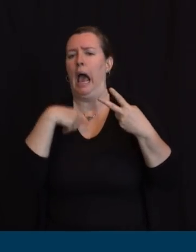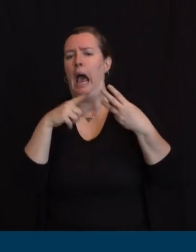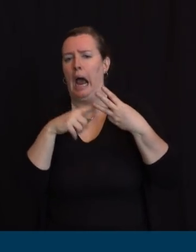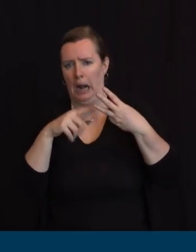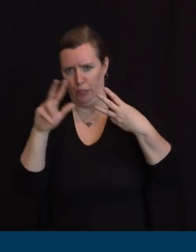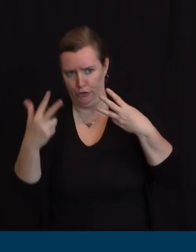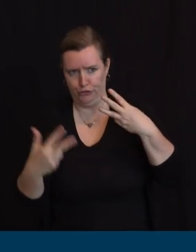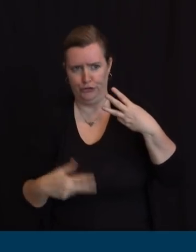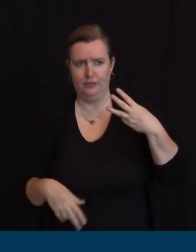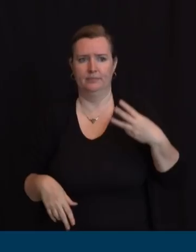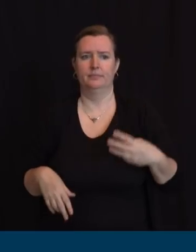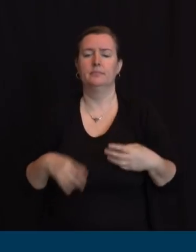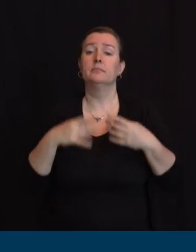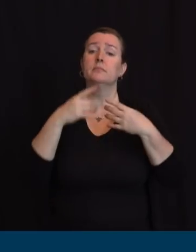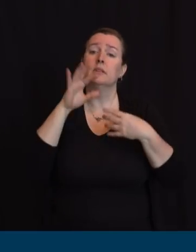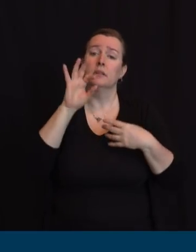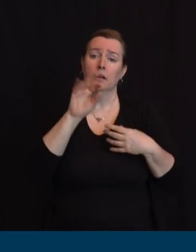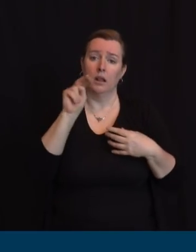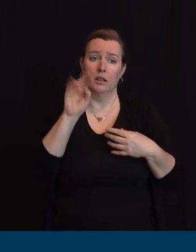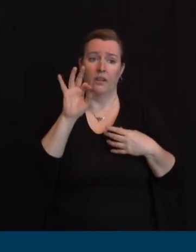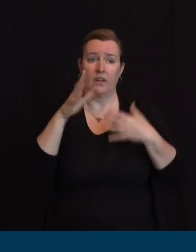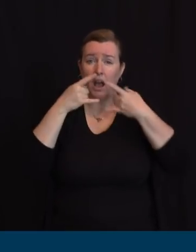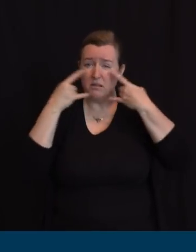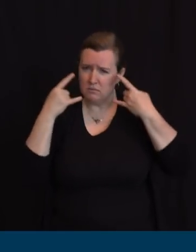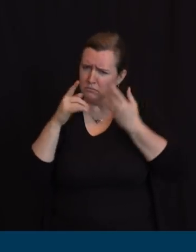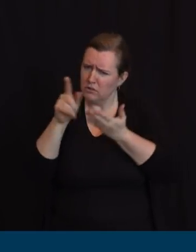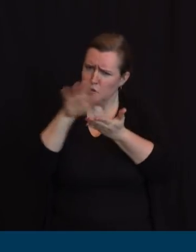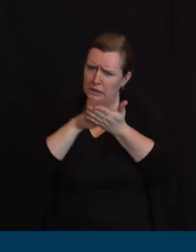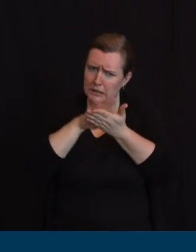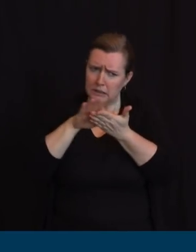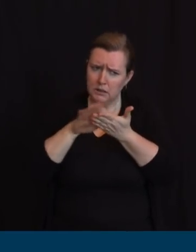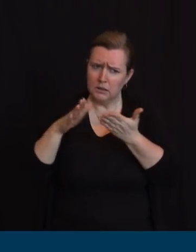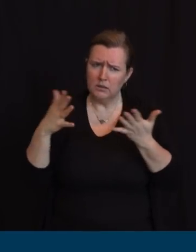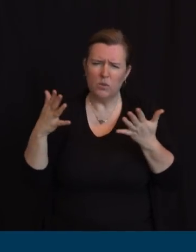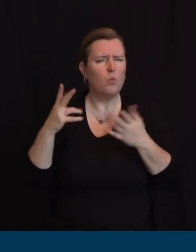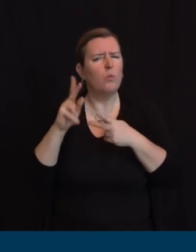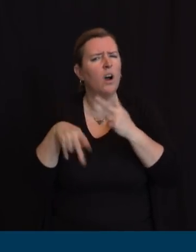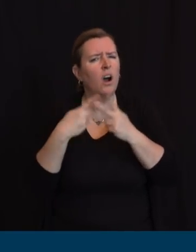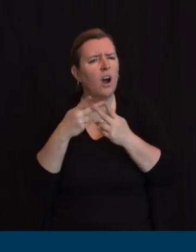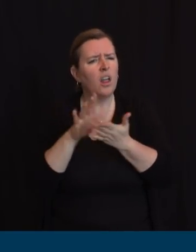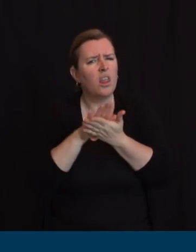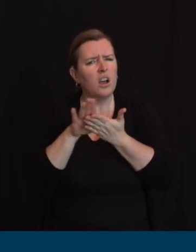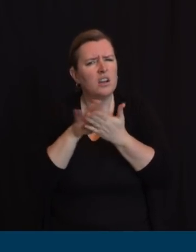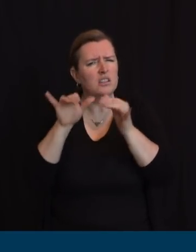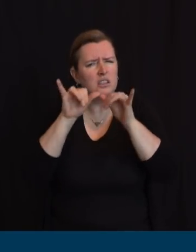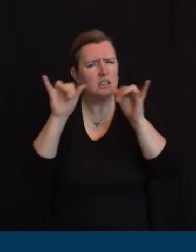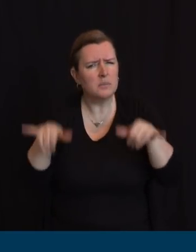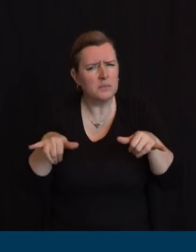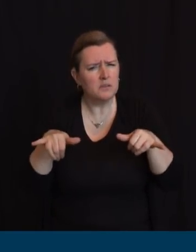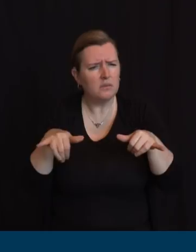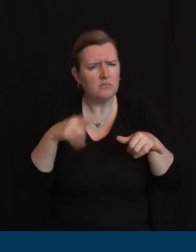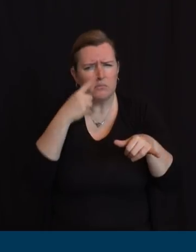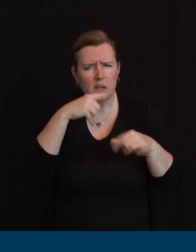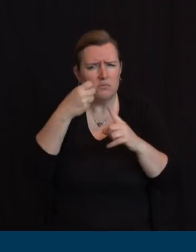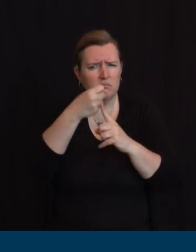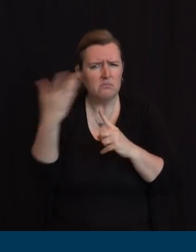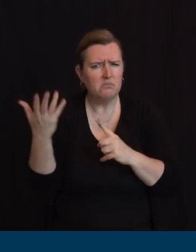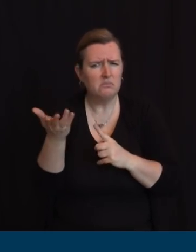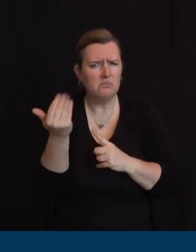hydrogen peroxide vapor cleaning system that I was reading about last week? If not, is there something else going on and how